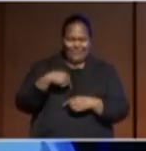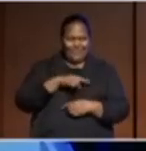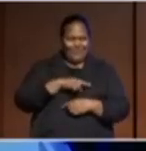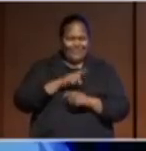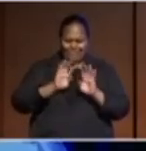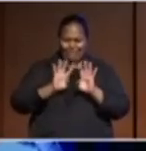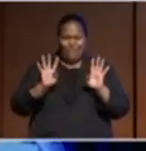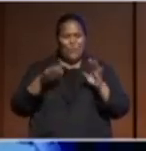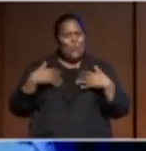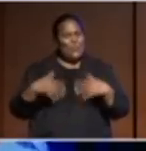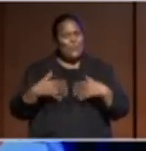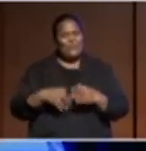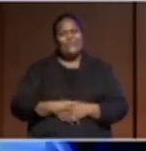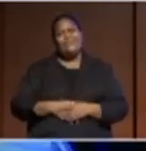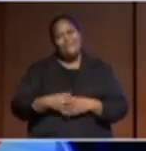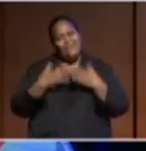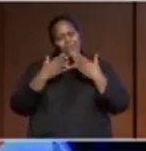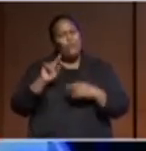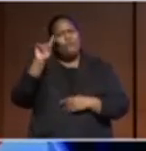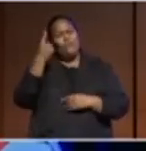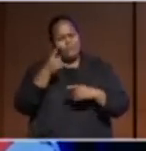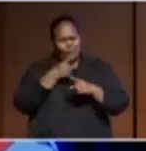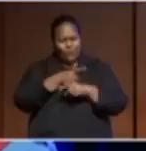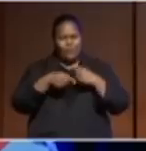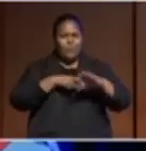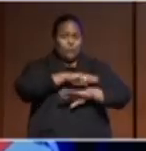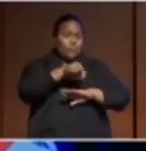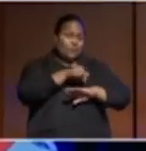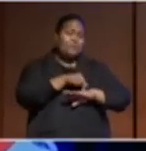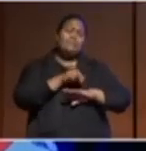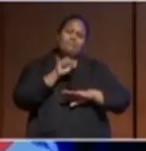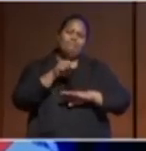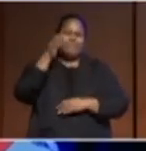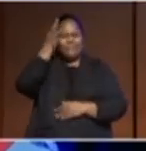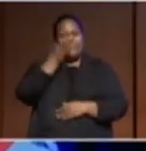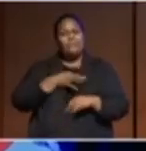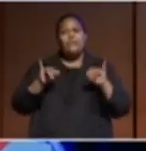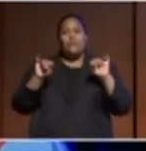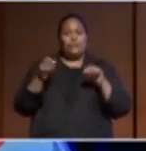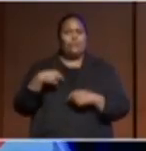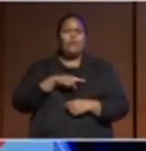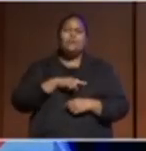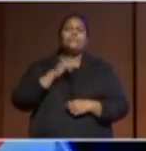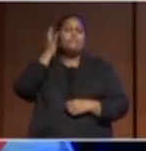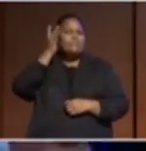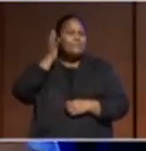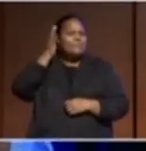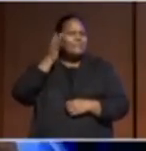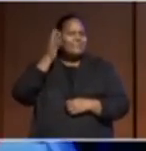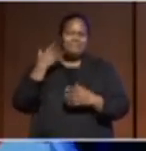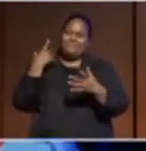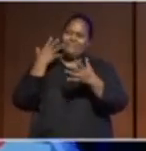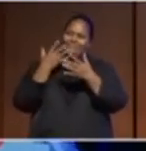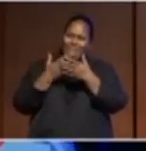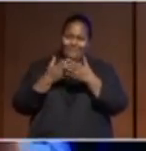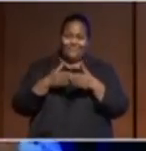just talking on regionalism, I think this is an issue that we've been considering for some time now. And as we